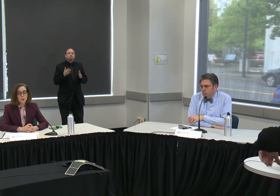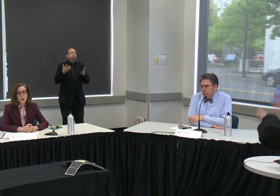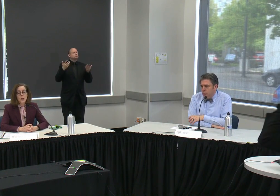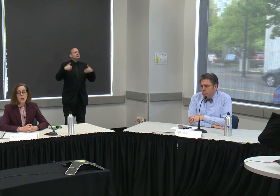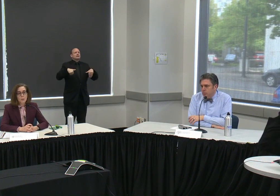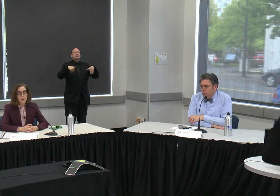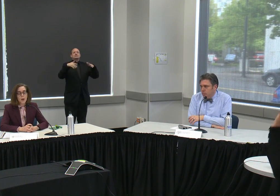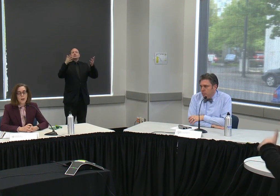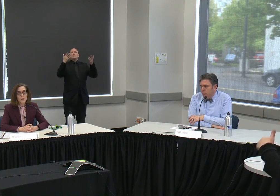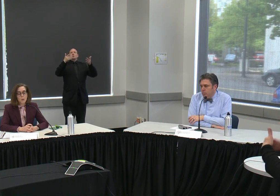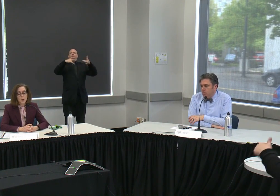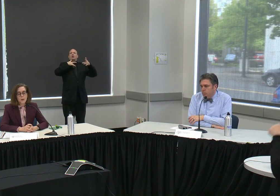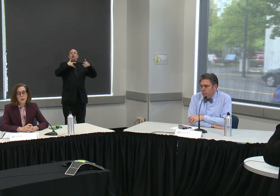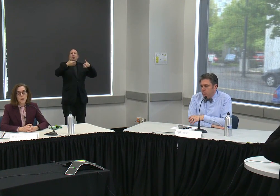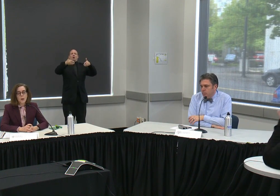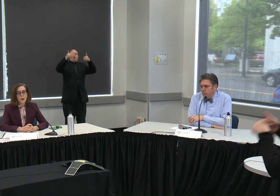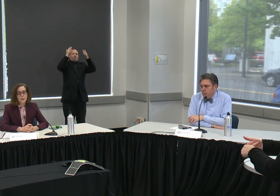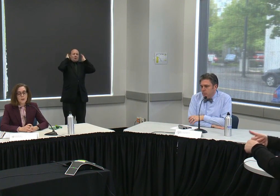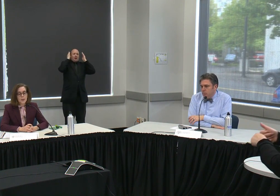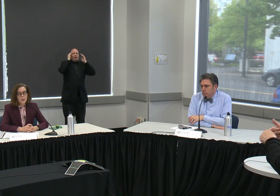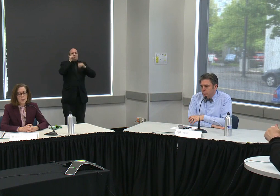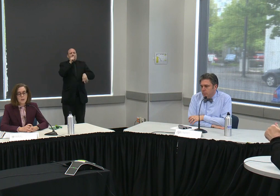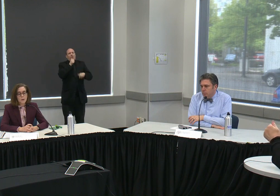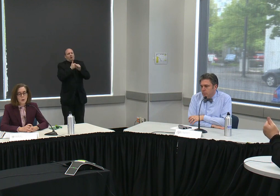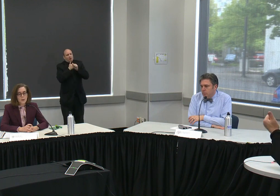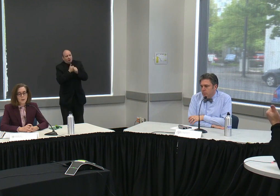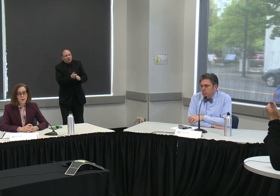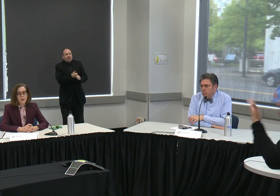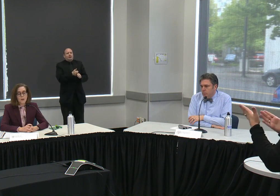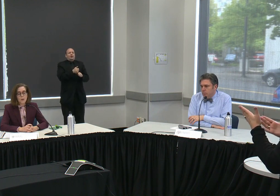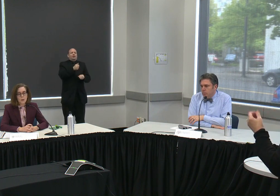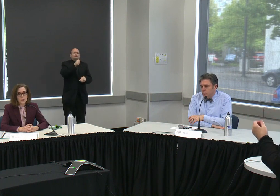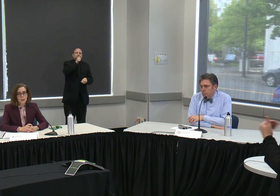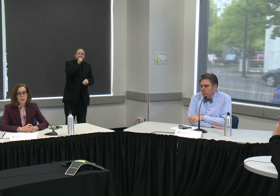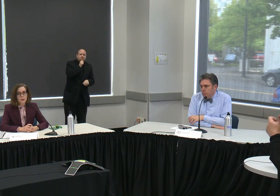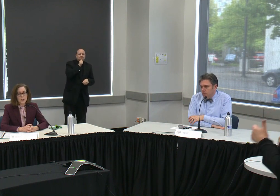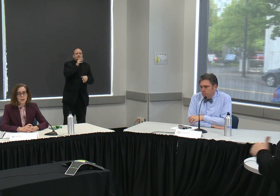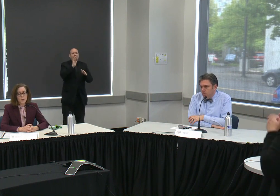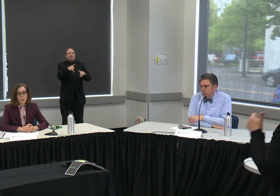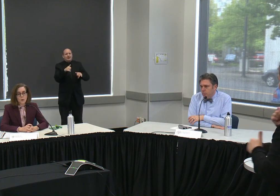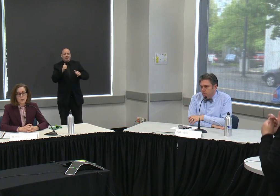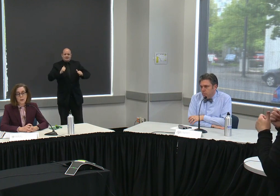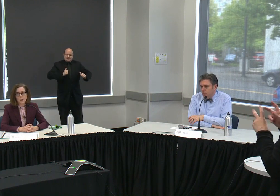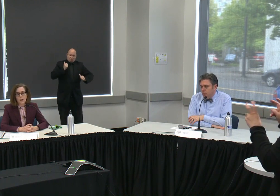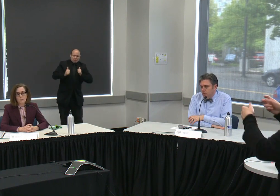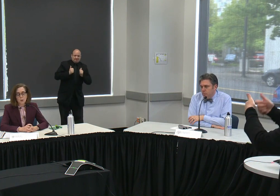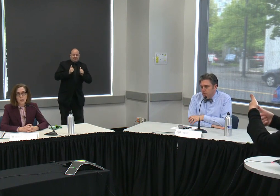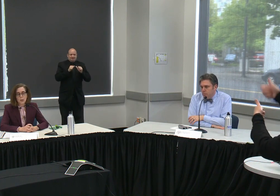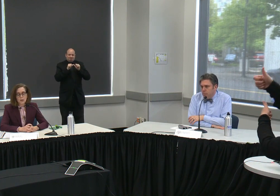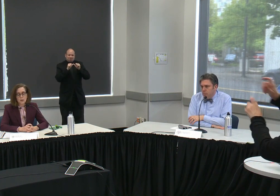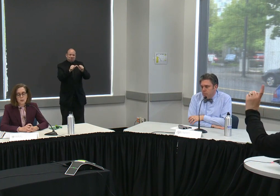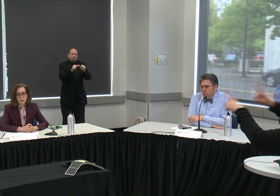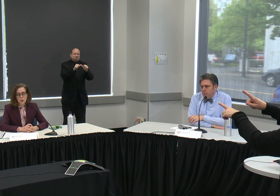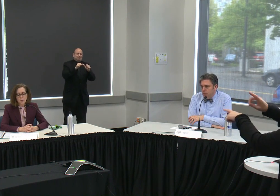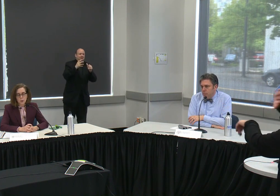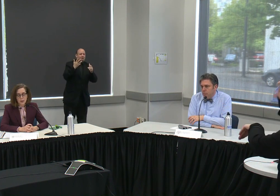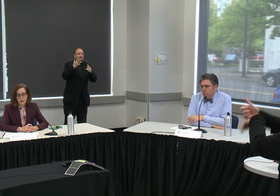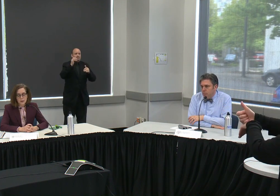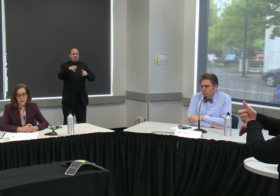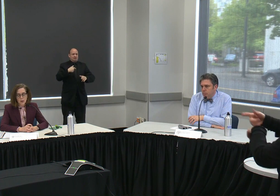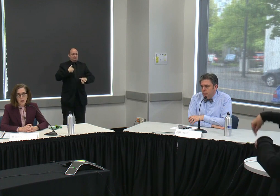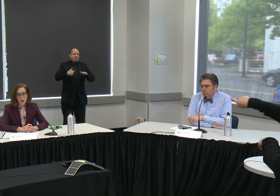to comply with the aggressive and early executive orders that i put into